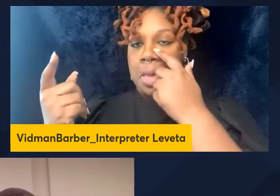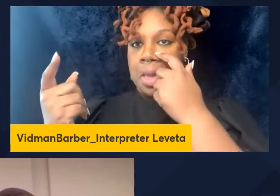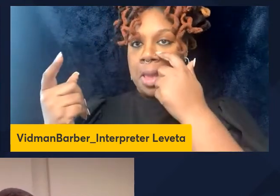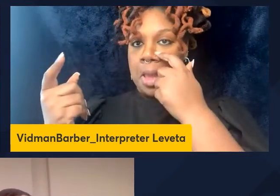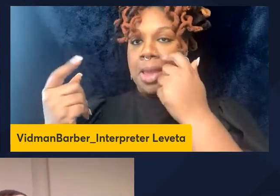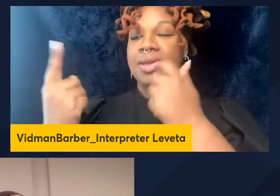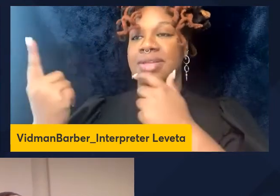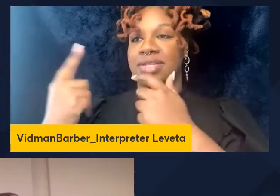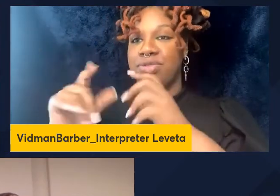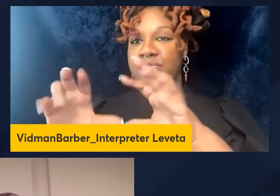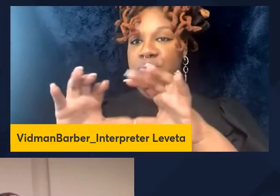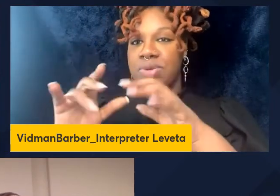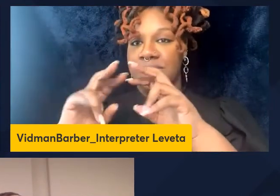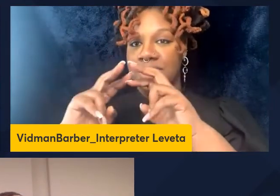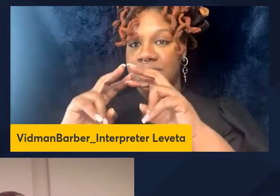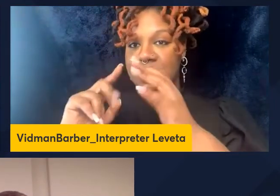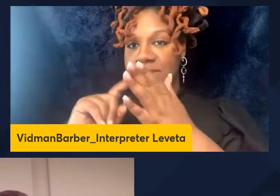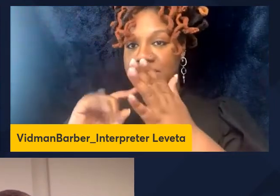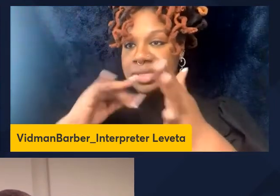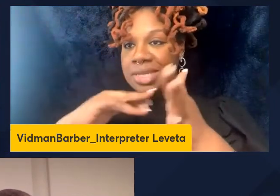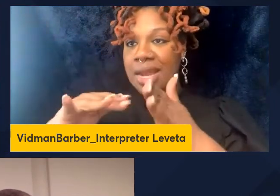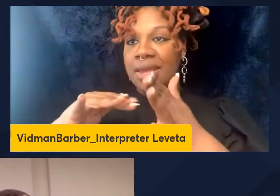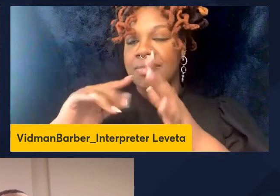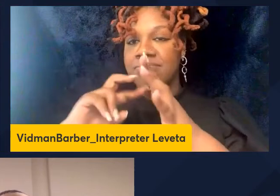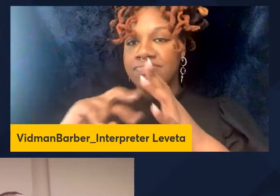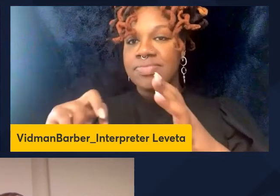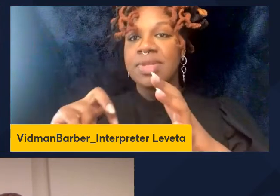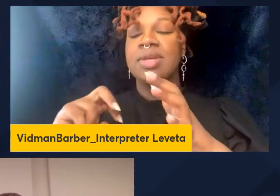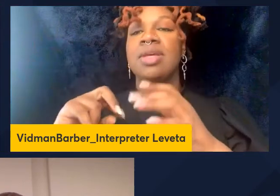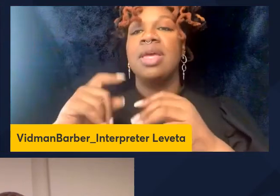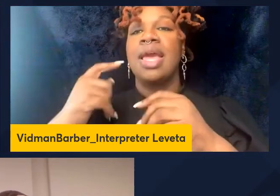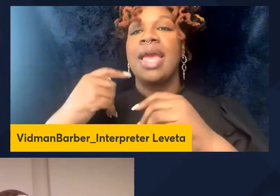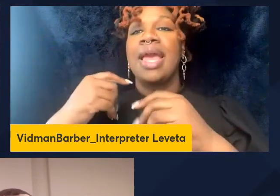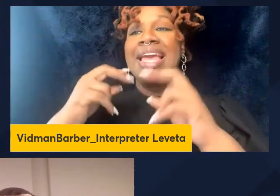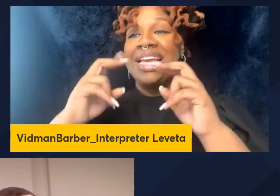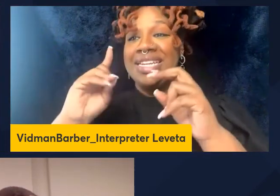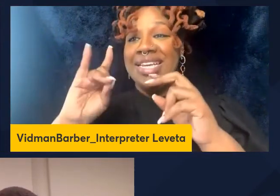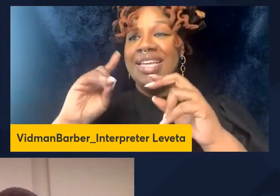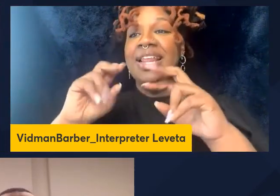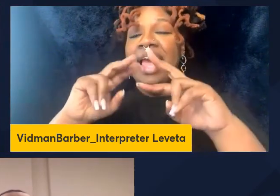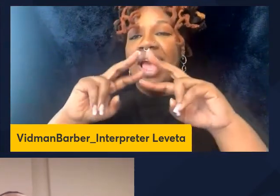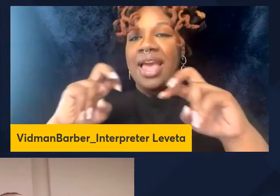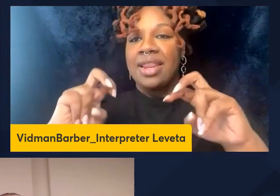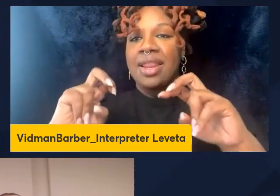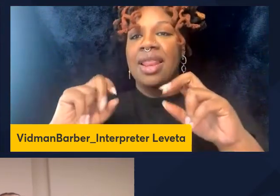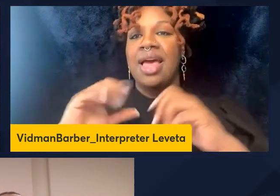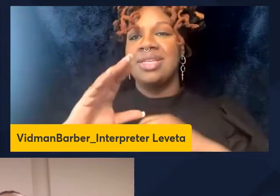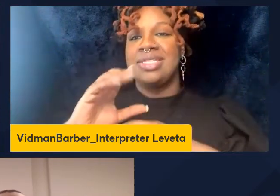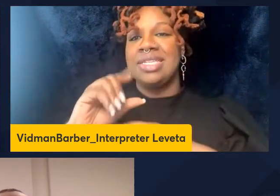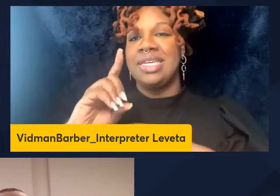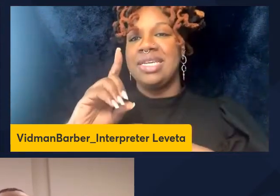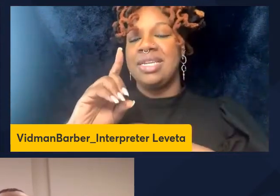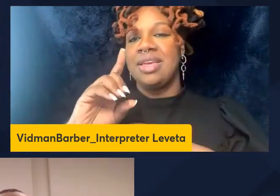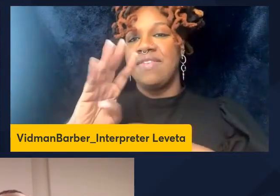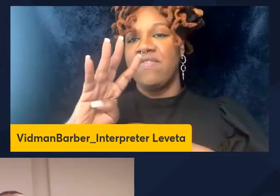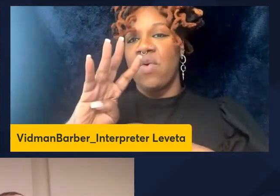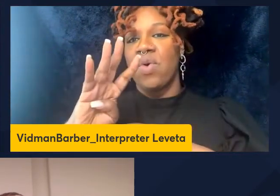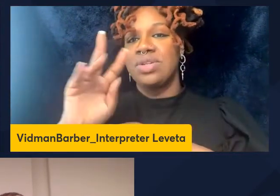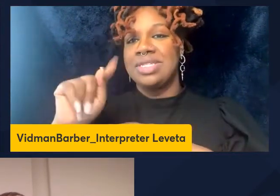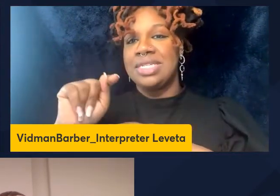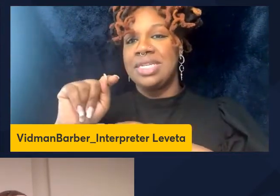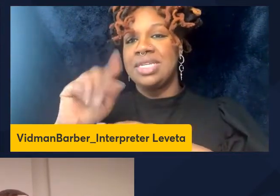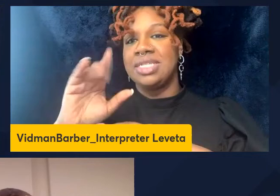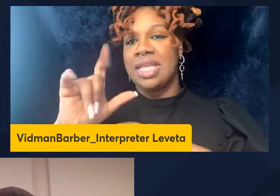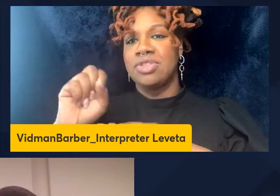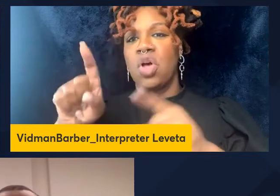in this question so he analyzed the frequency of CD4 T cells and as well as the memory